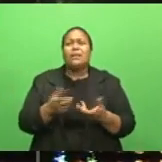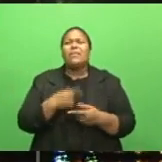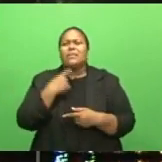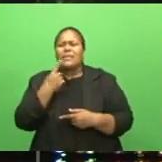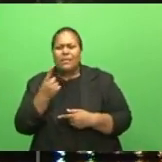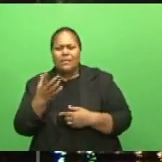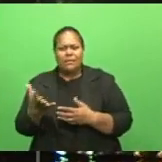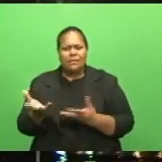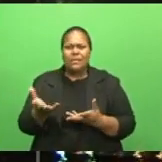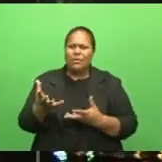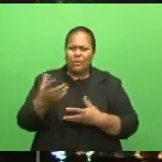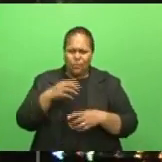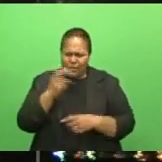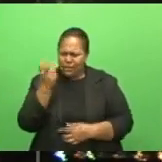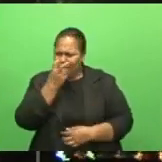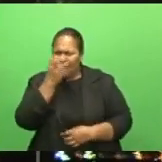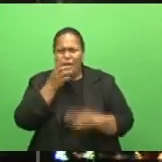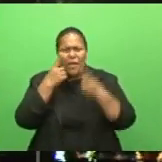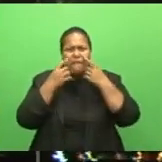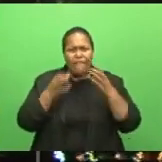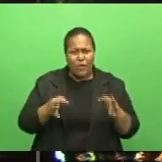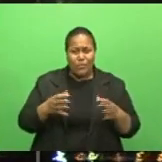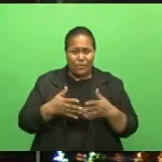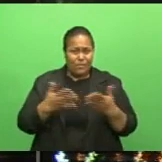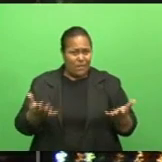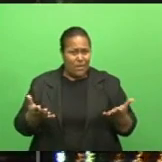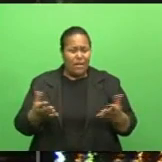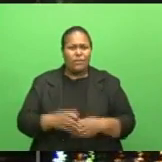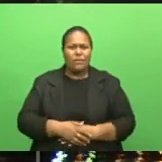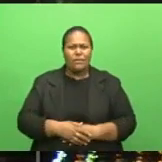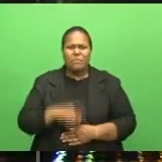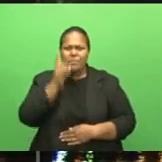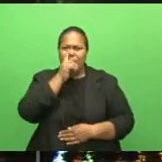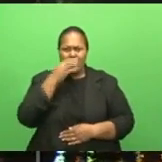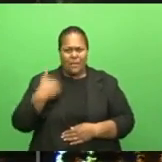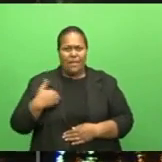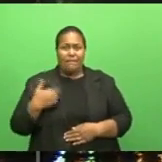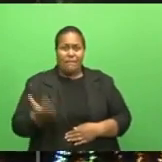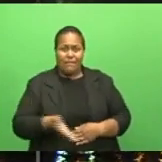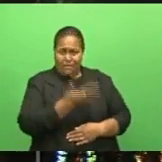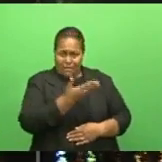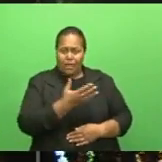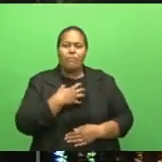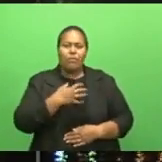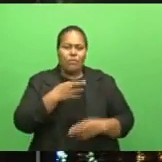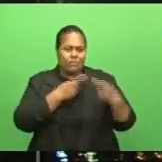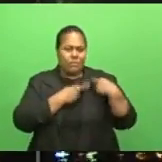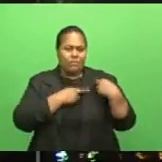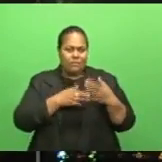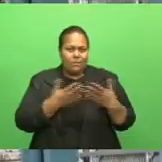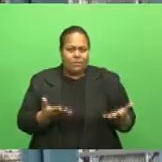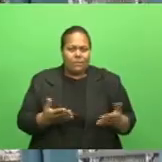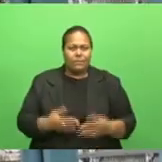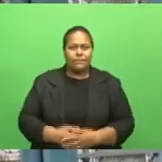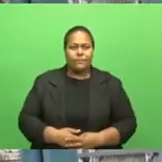activities at the PRB estates, tenants are becoming more responsible. Kelly Vavala reports.